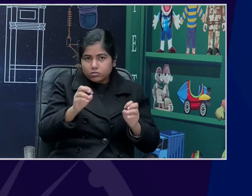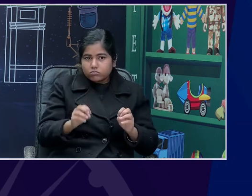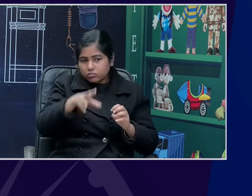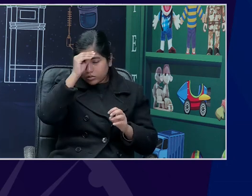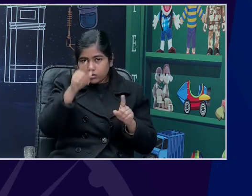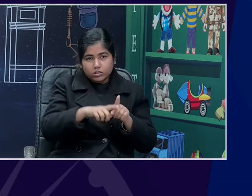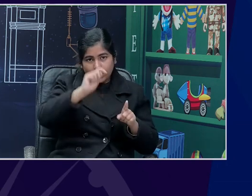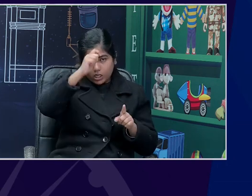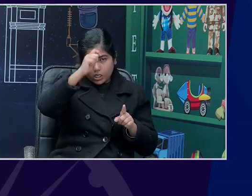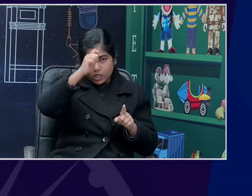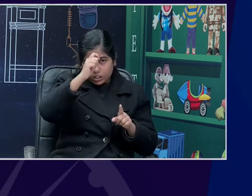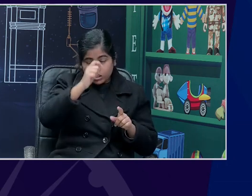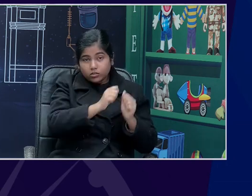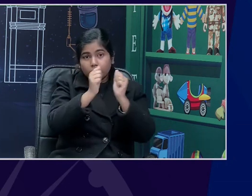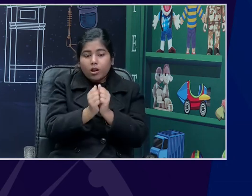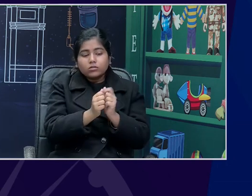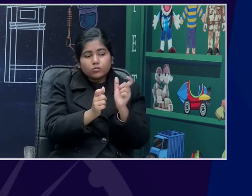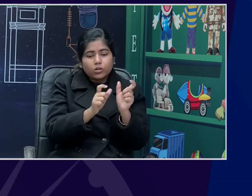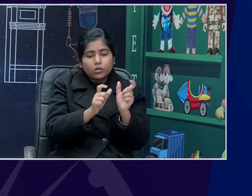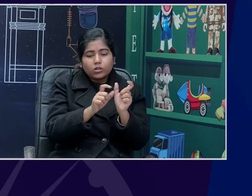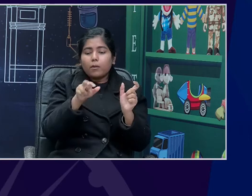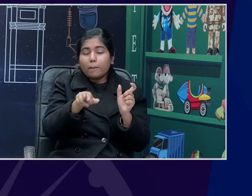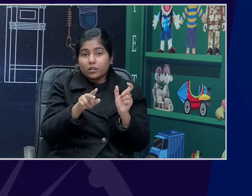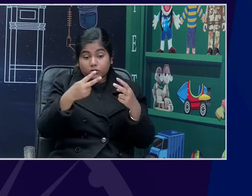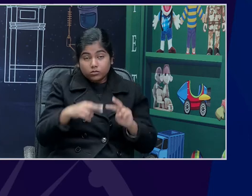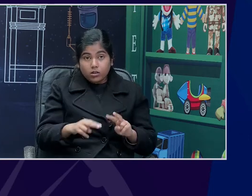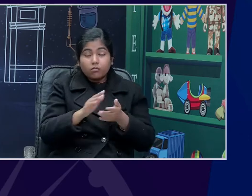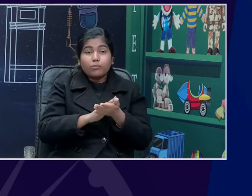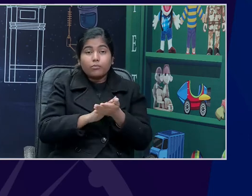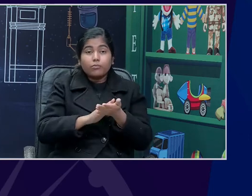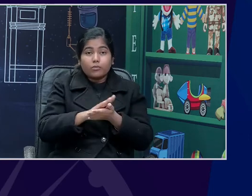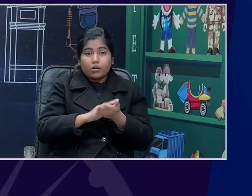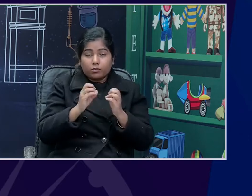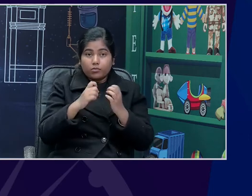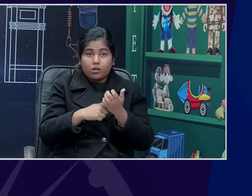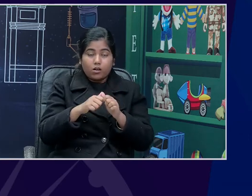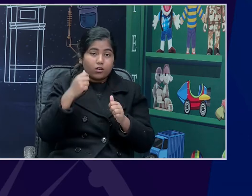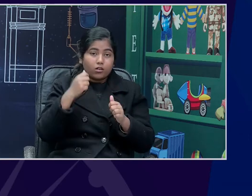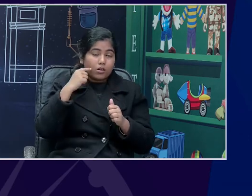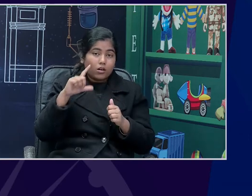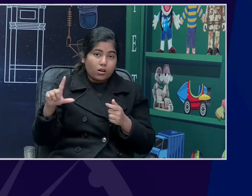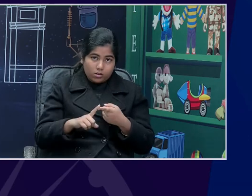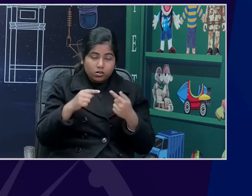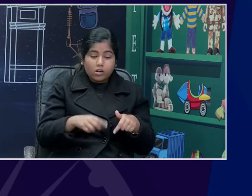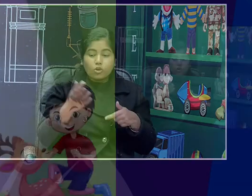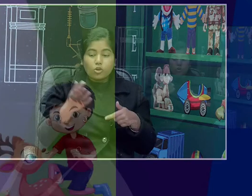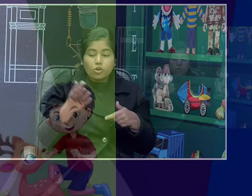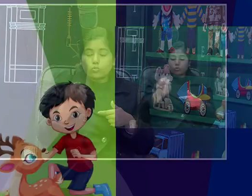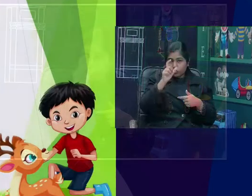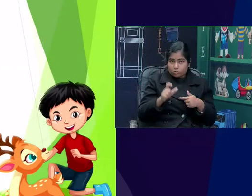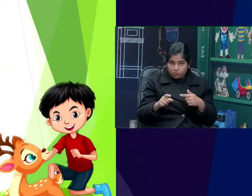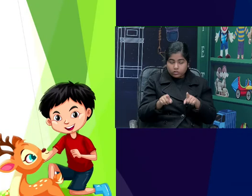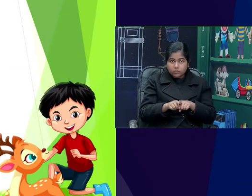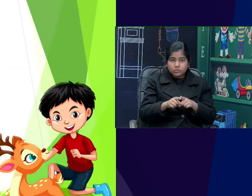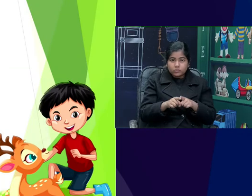in English along with meanings and then in Braille also. Okay. So, here are some new words that they'd be learning. Recollect,